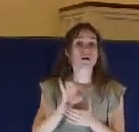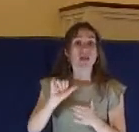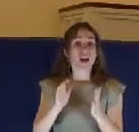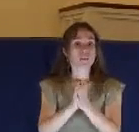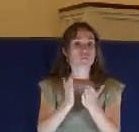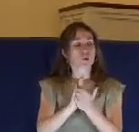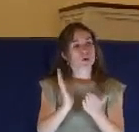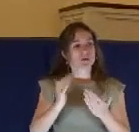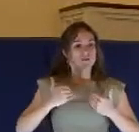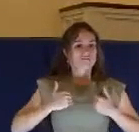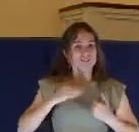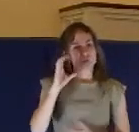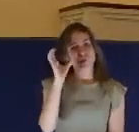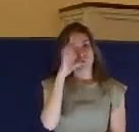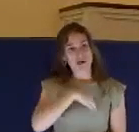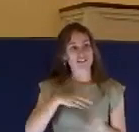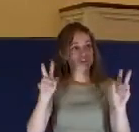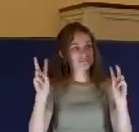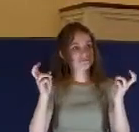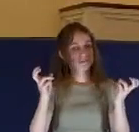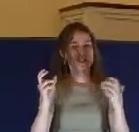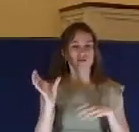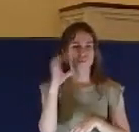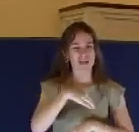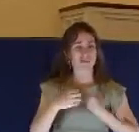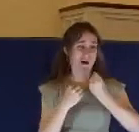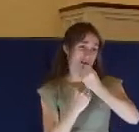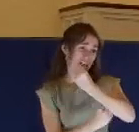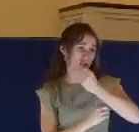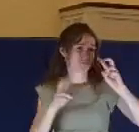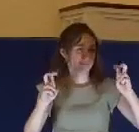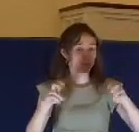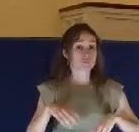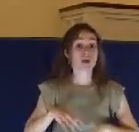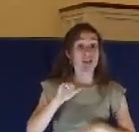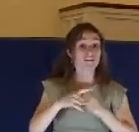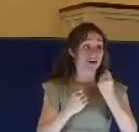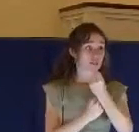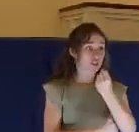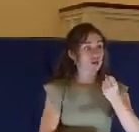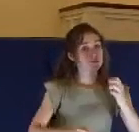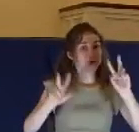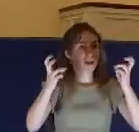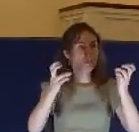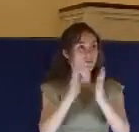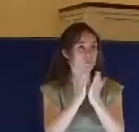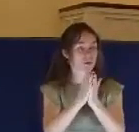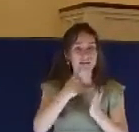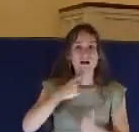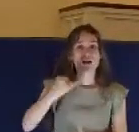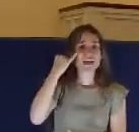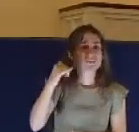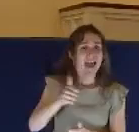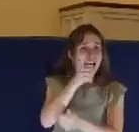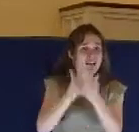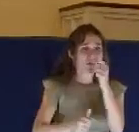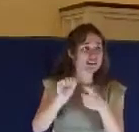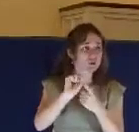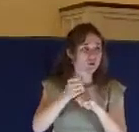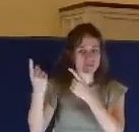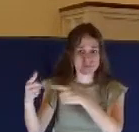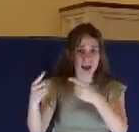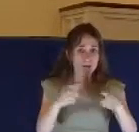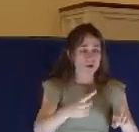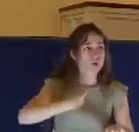unusual premise. The premise was this, what would it be like if in every situation we asked this question, what